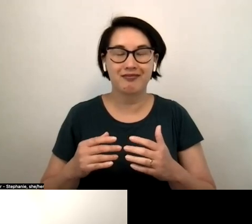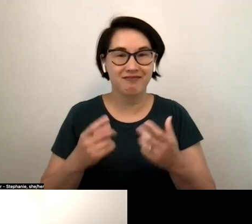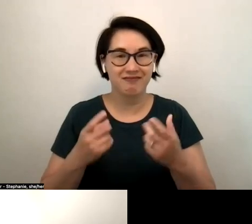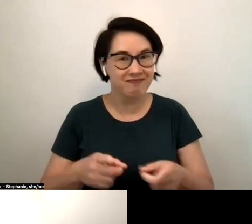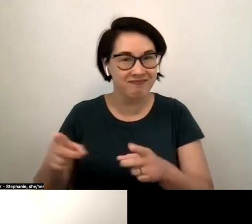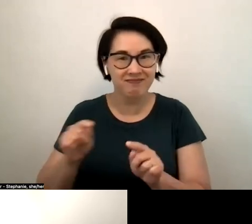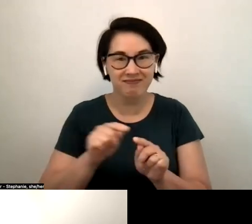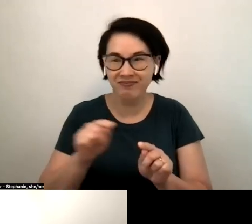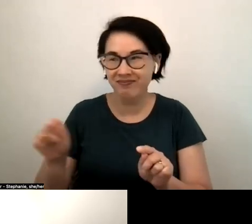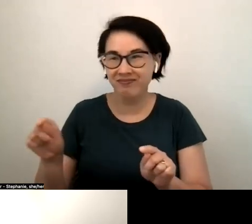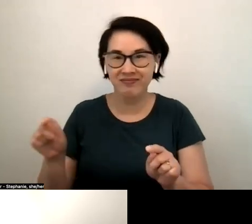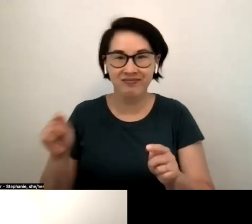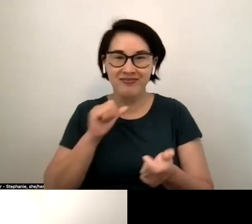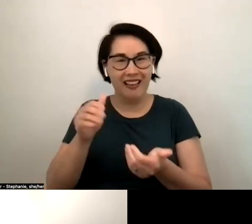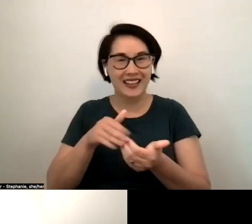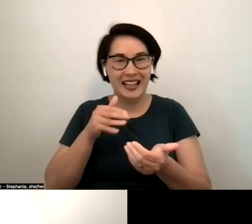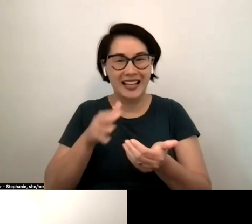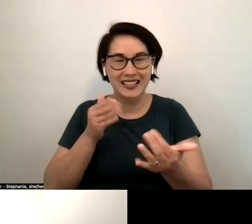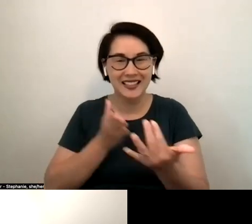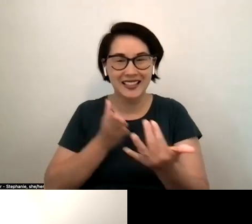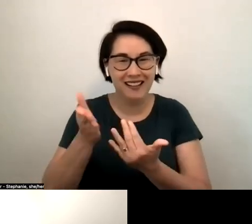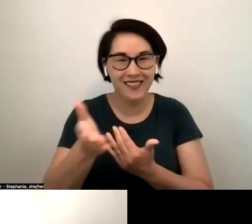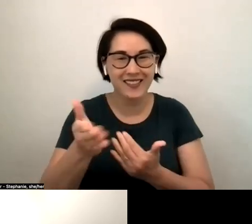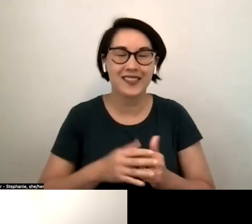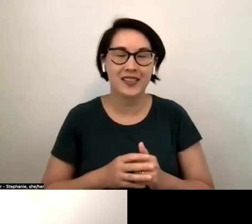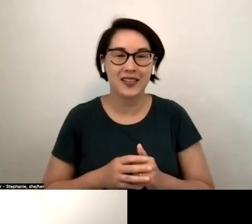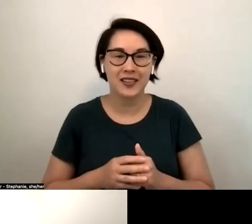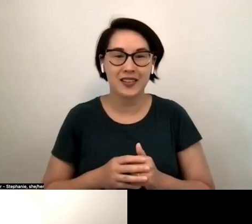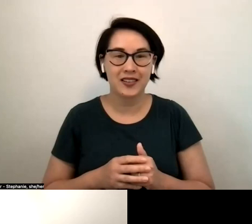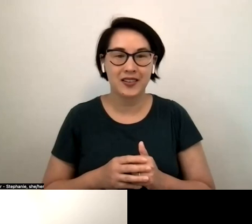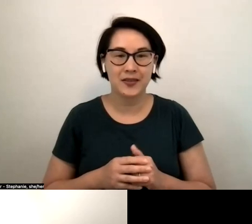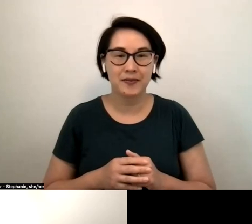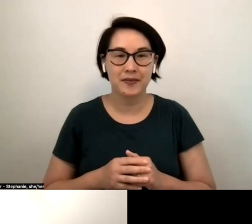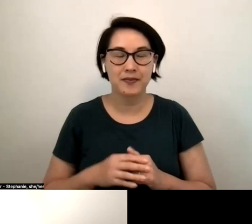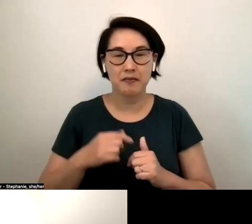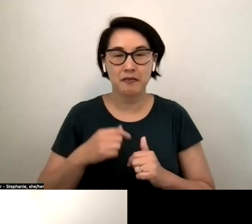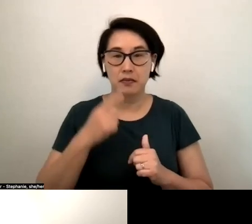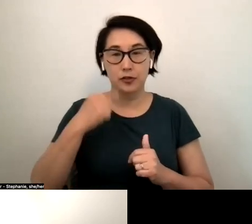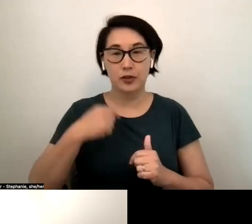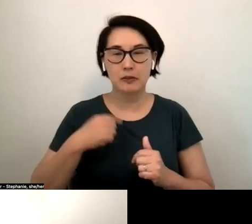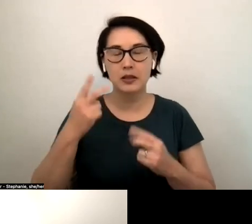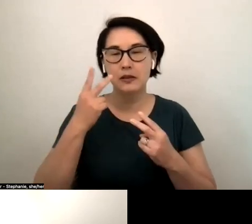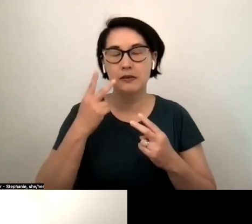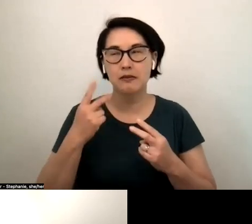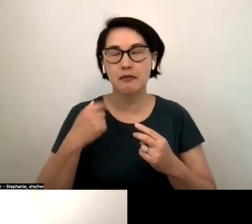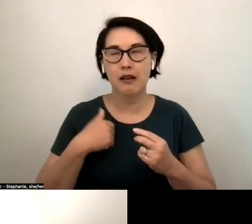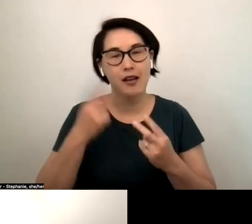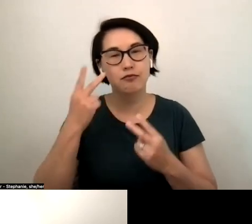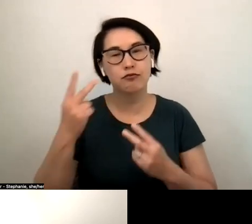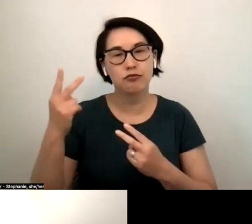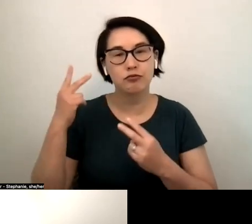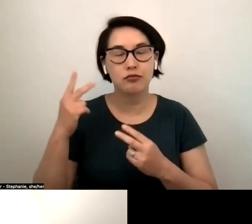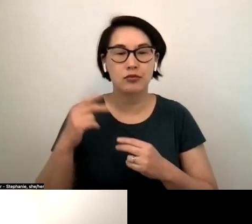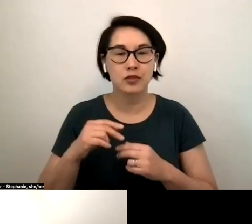and uh i i i i think i'm from kind of just like being like uh working with uh